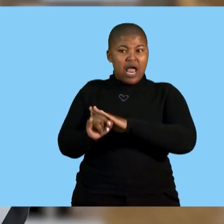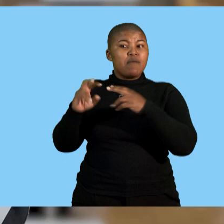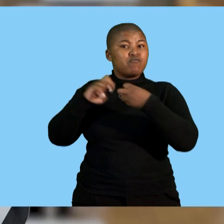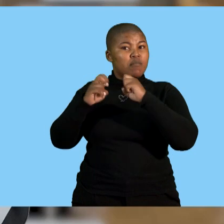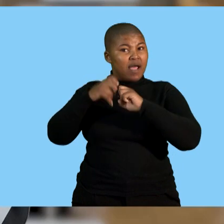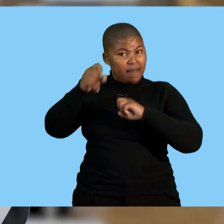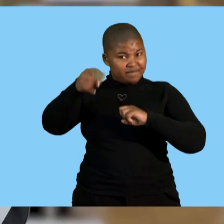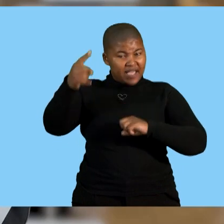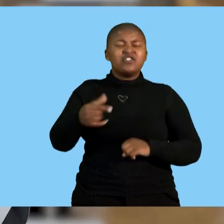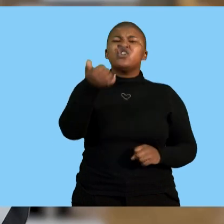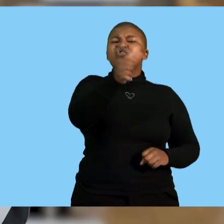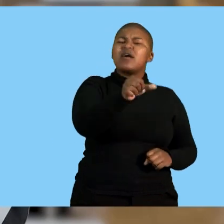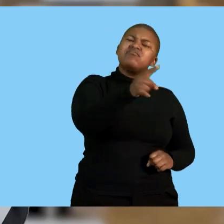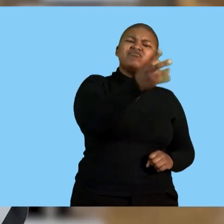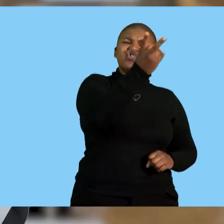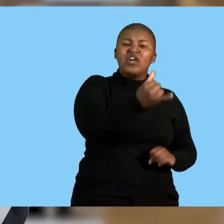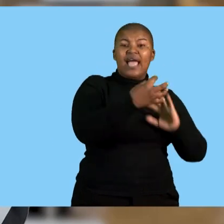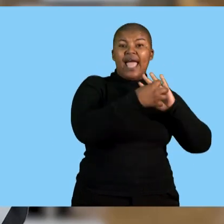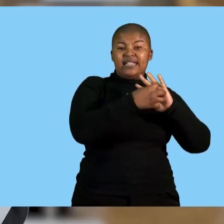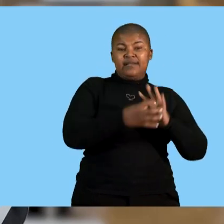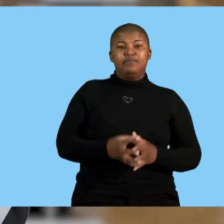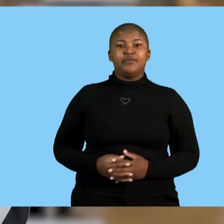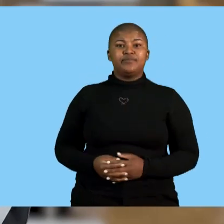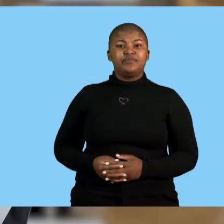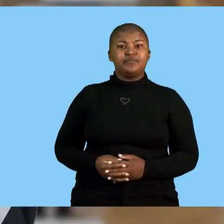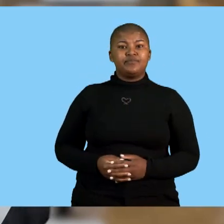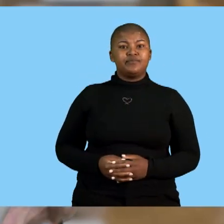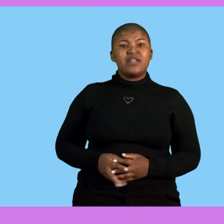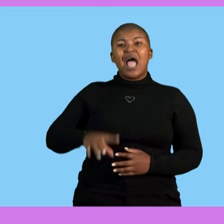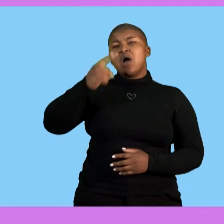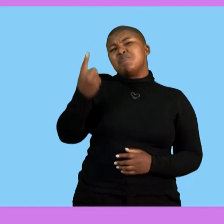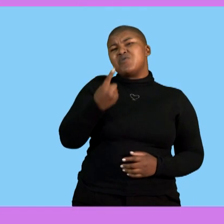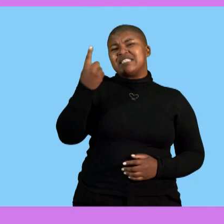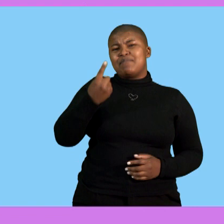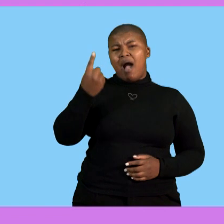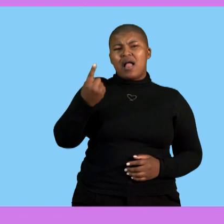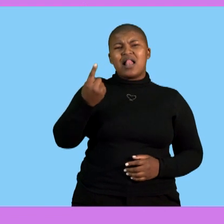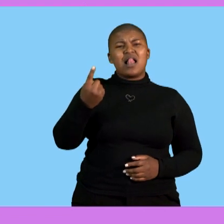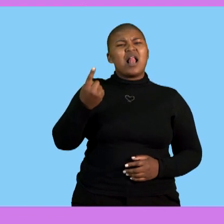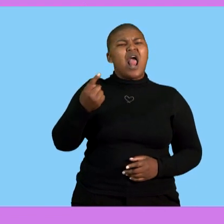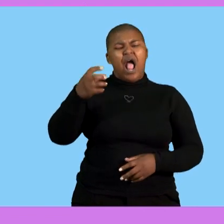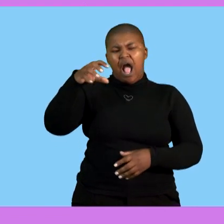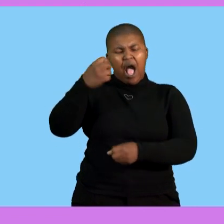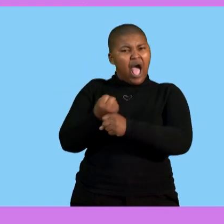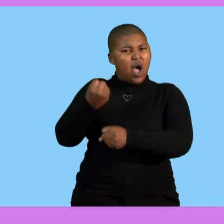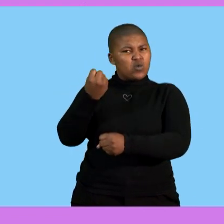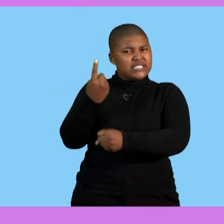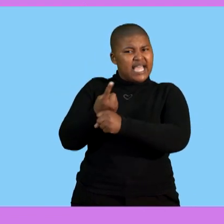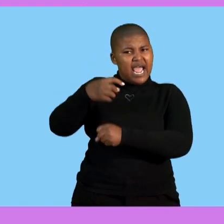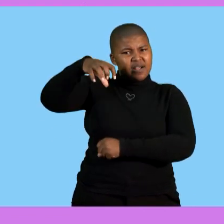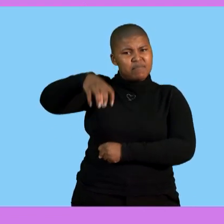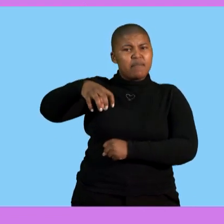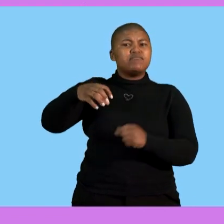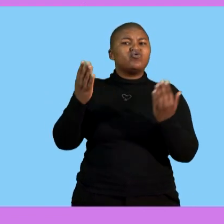Now let us look at the example that it's given to us. The principal at one of the secondary schools in Gauteng noticed